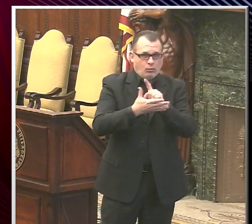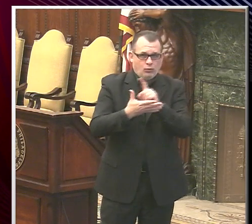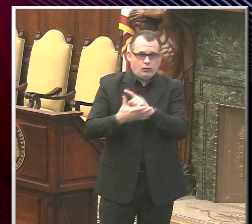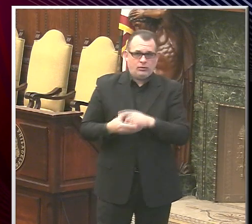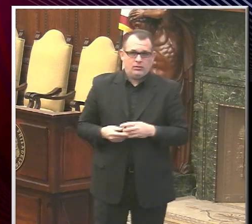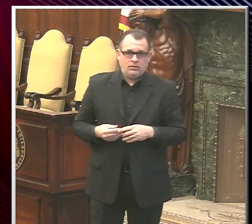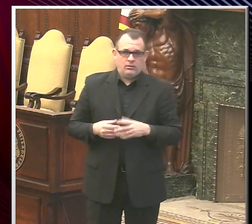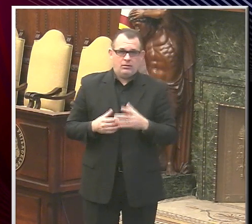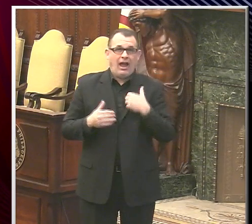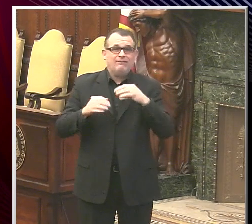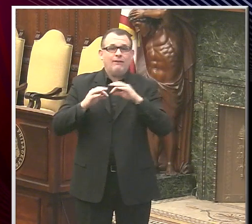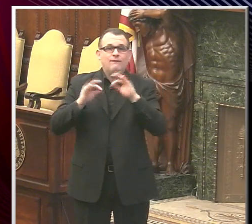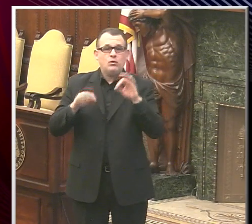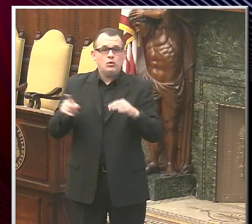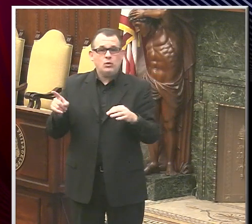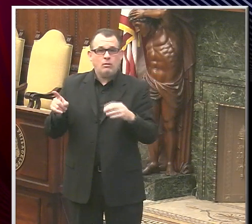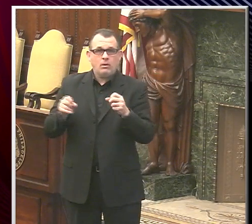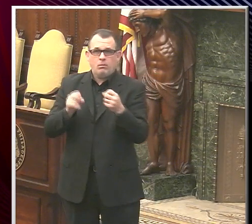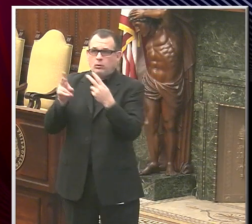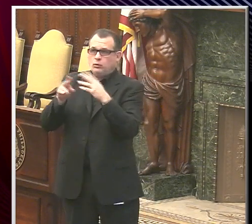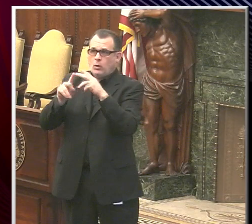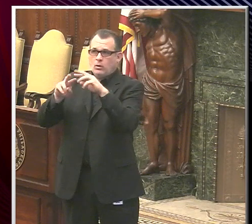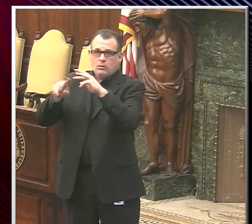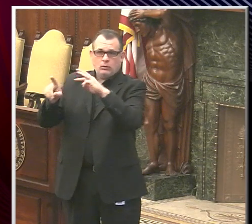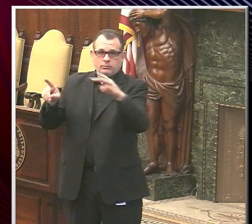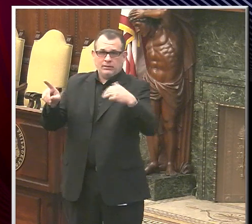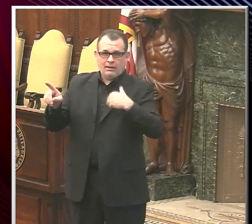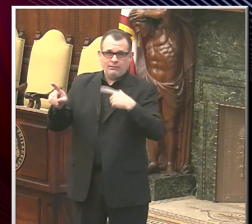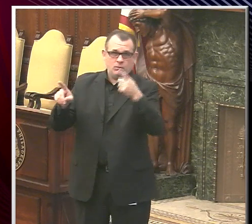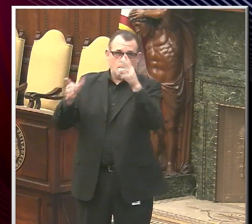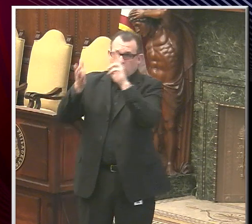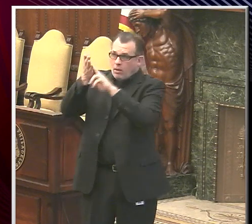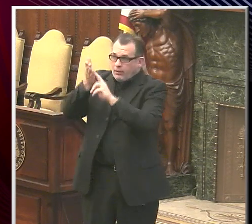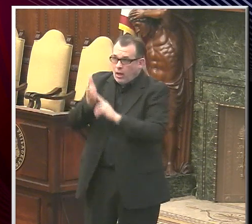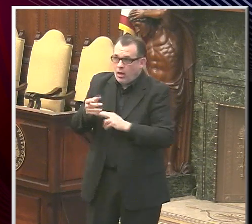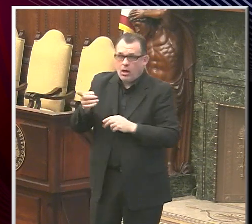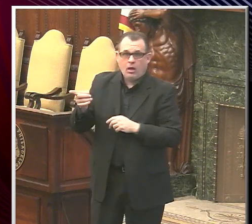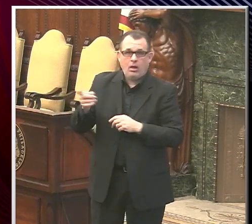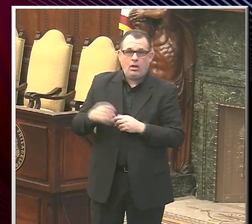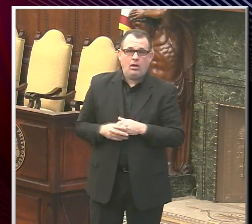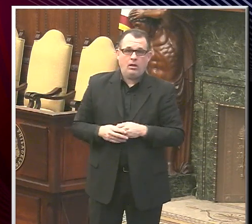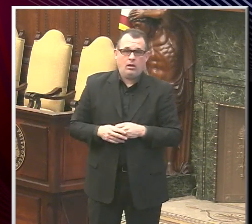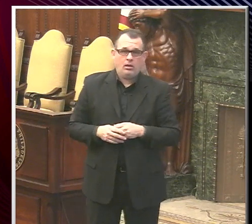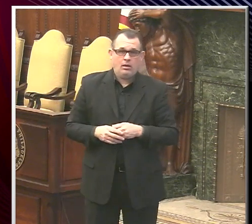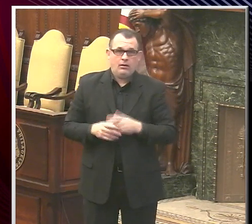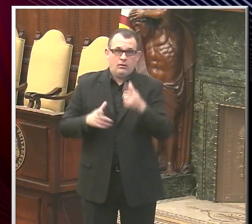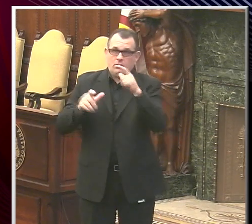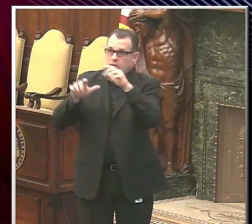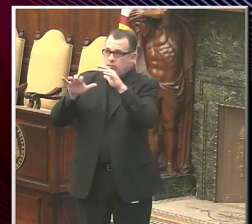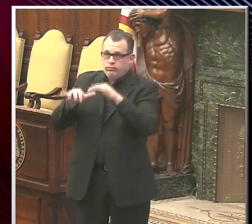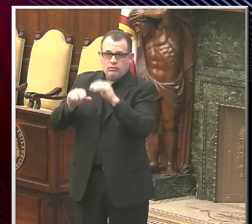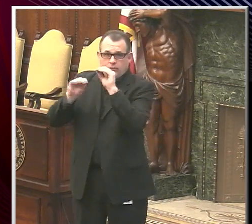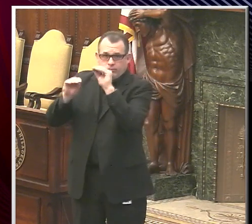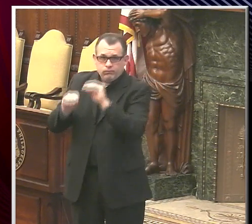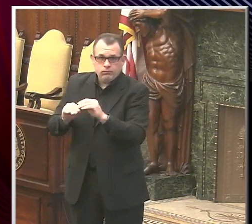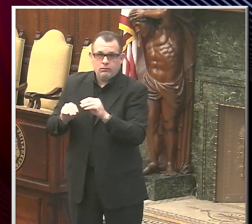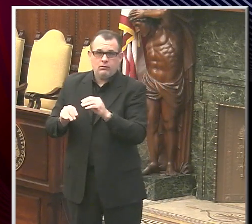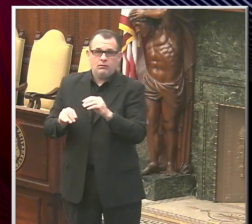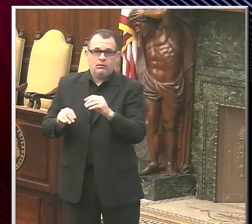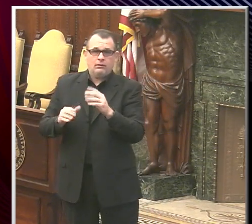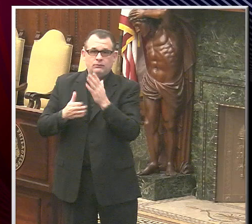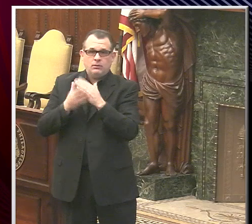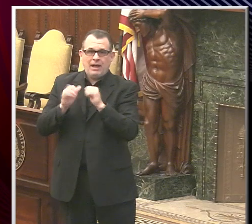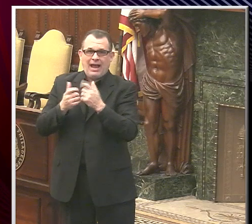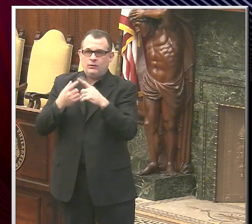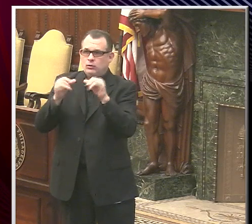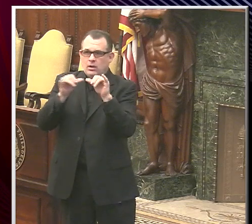in our guidance section for restaurants on how to apply. It's a fairly simple form for restaurants to complete. They do need to have someone to measure the airflow of their